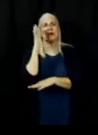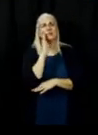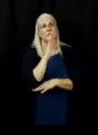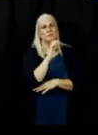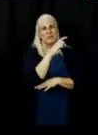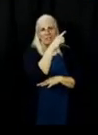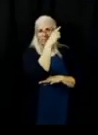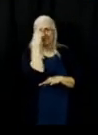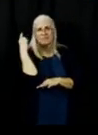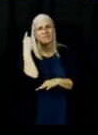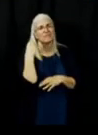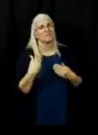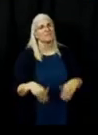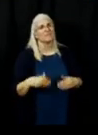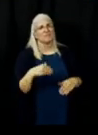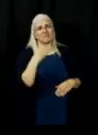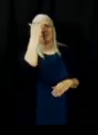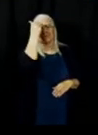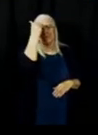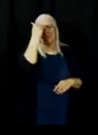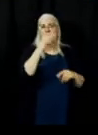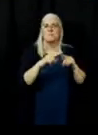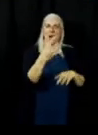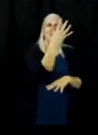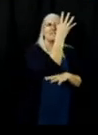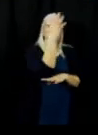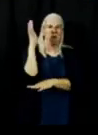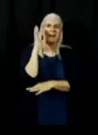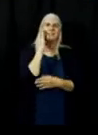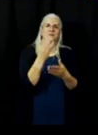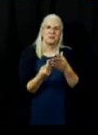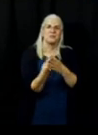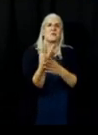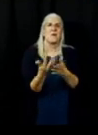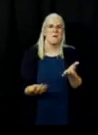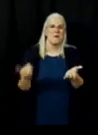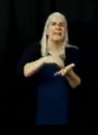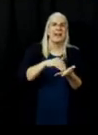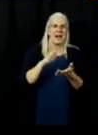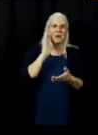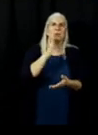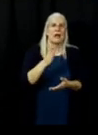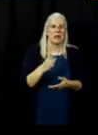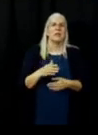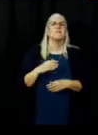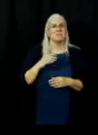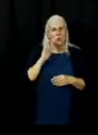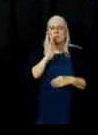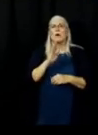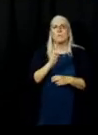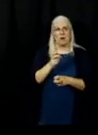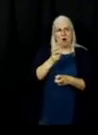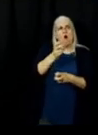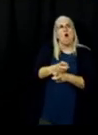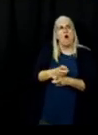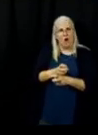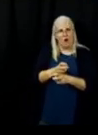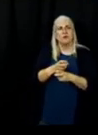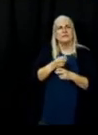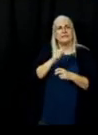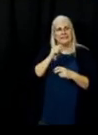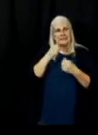the forest does rebuild. And while it will be hard to deal with, a lot of the things that will be